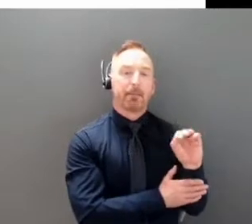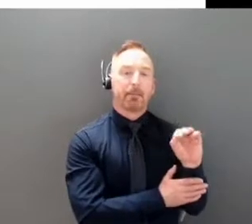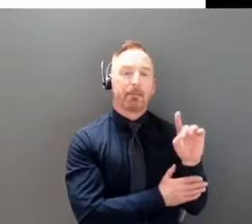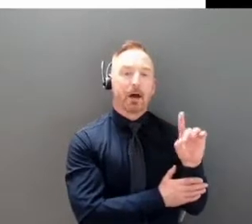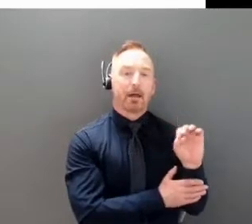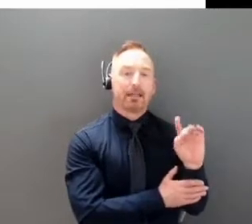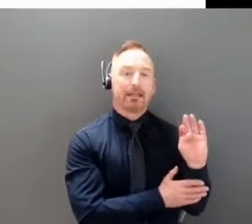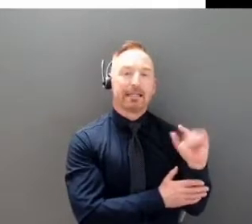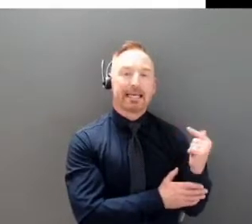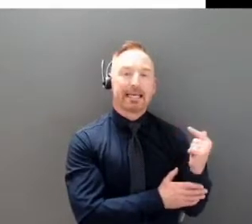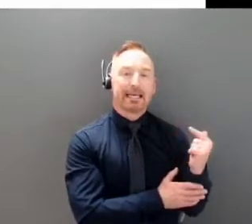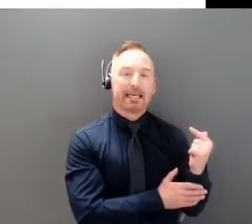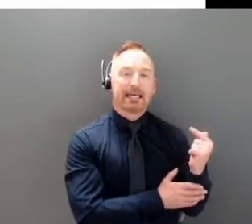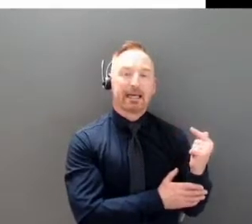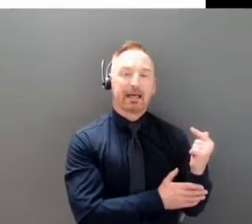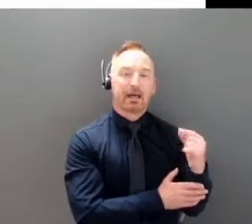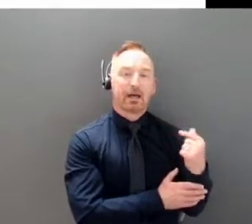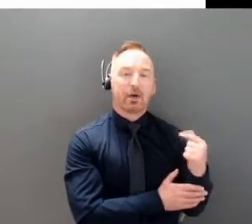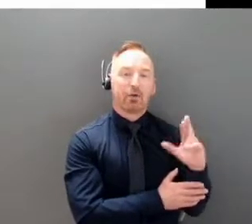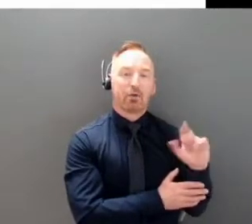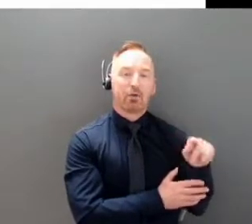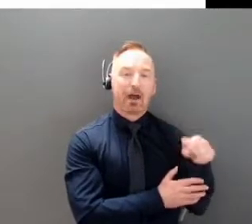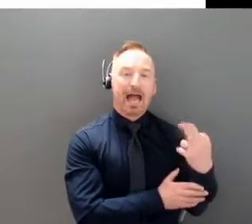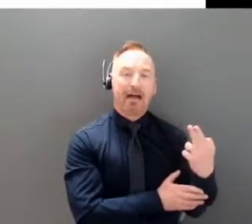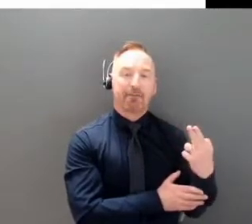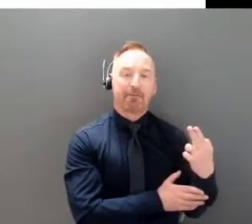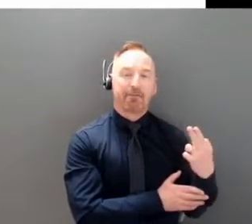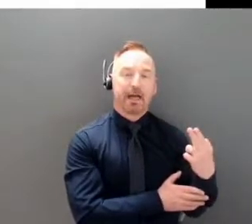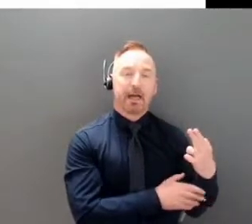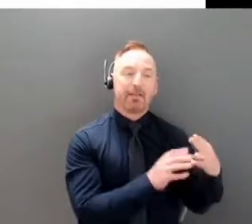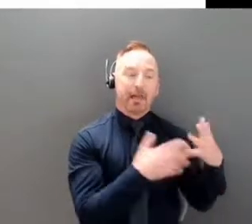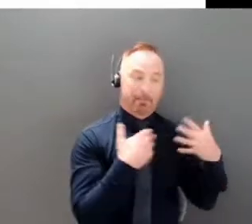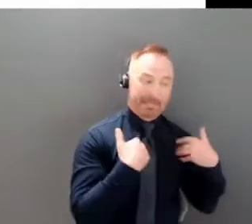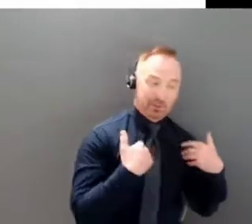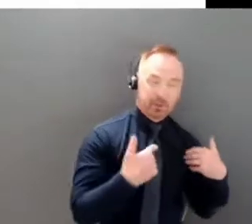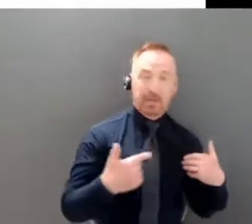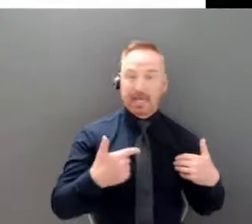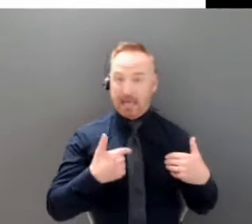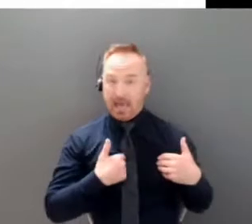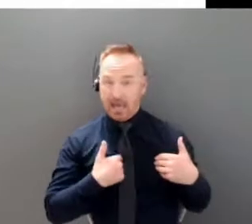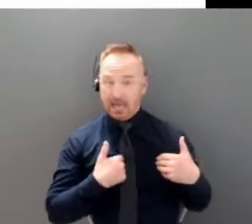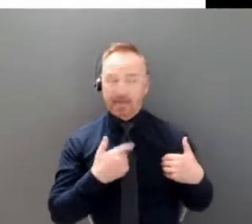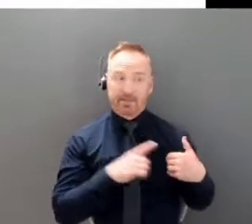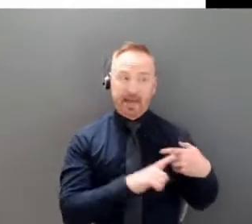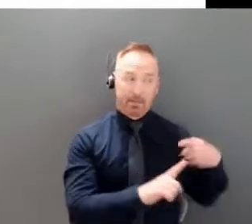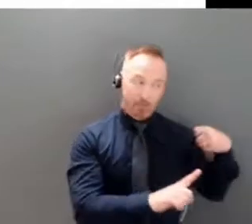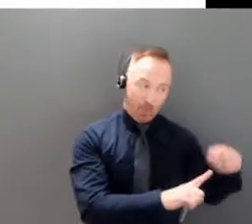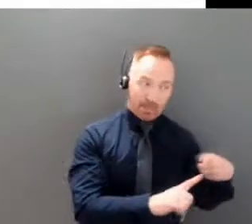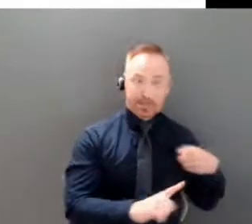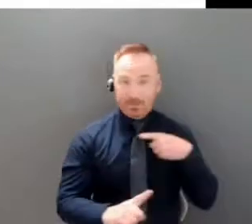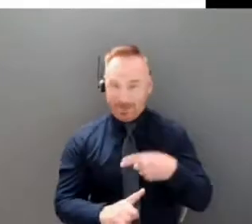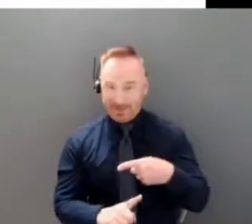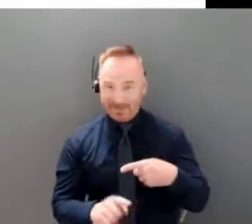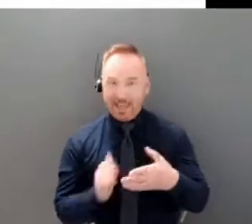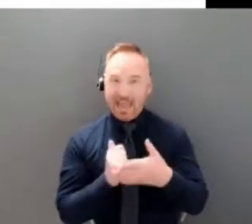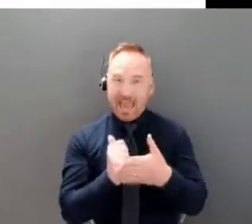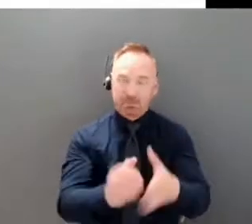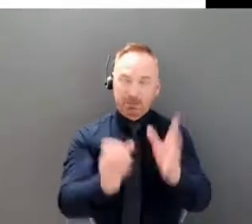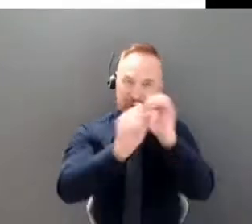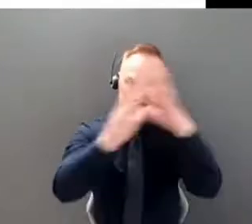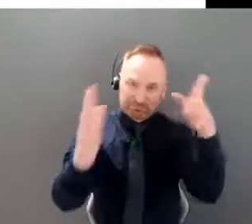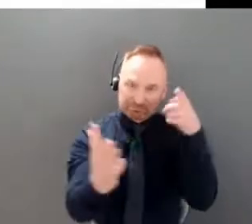the minister and I are trying to drive home today and which I have talked about in the last week. And this is the